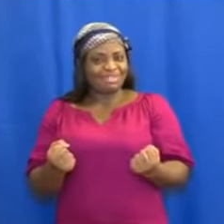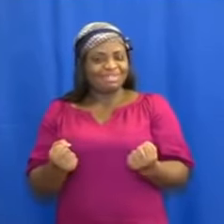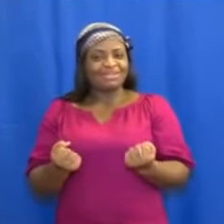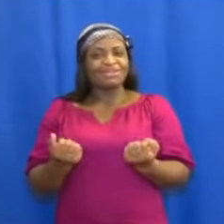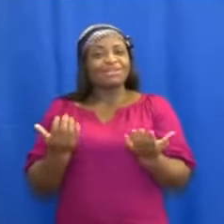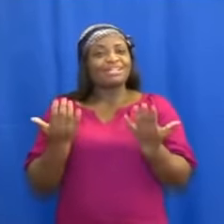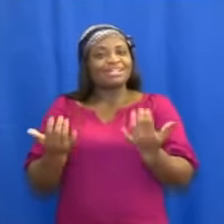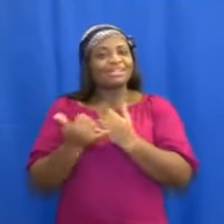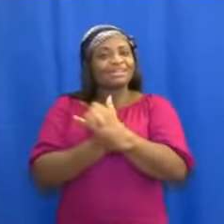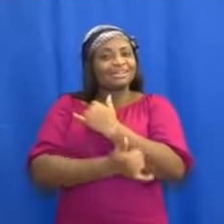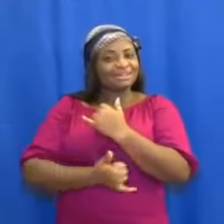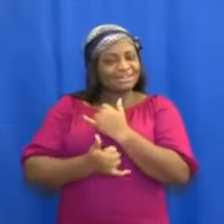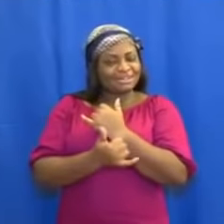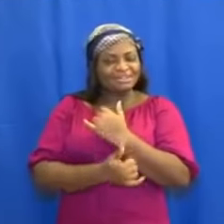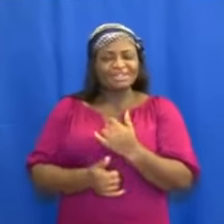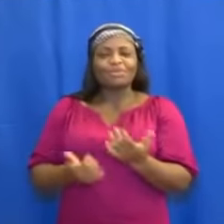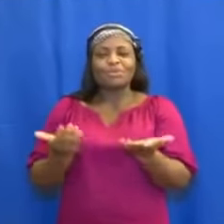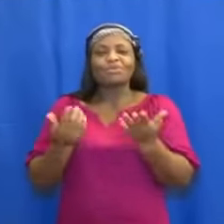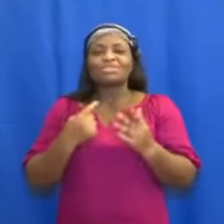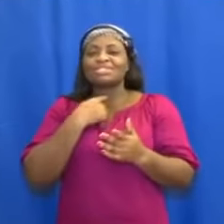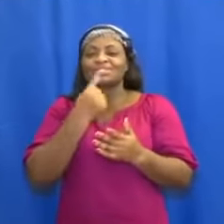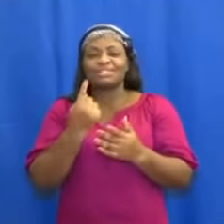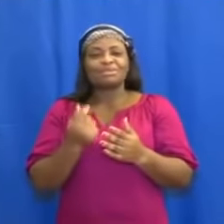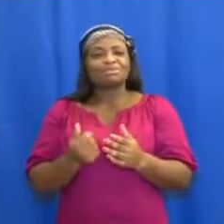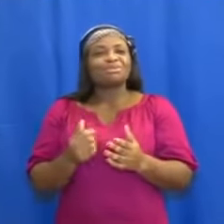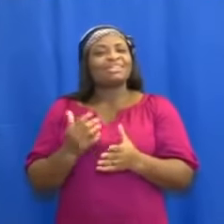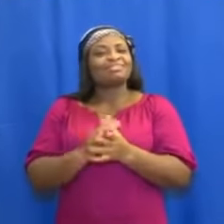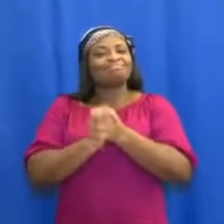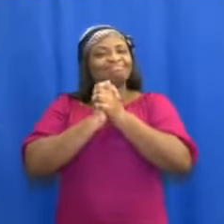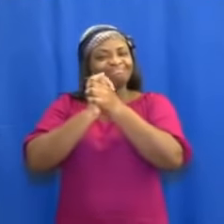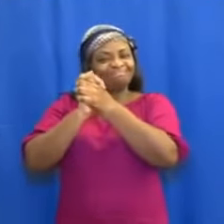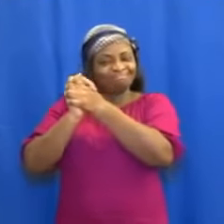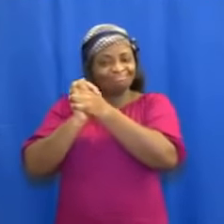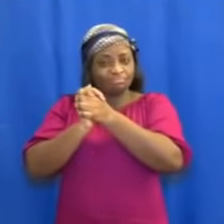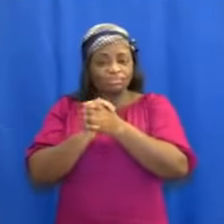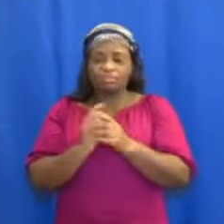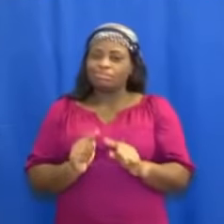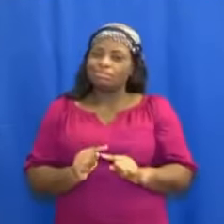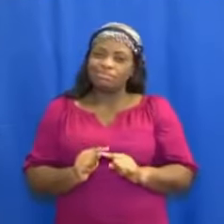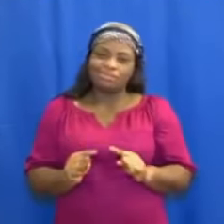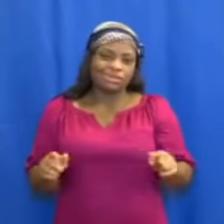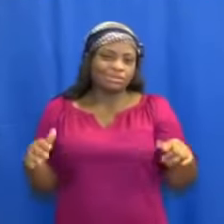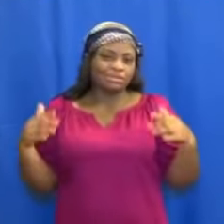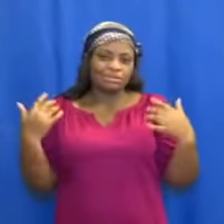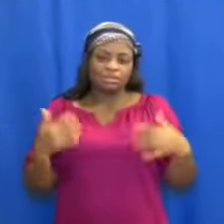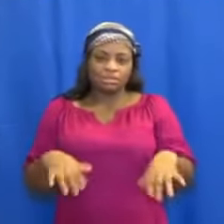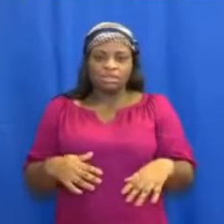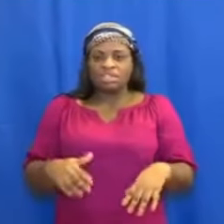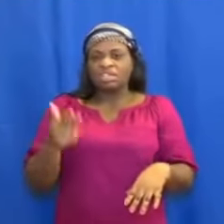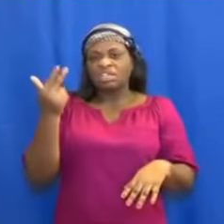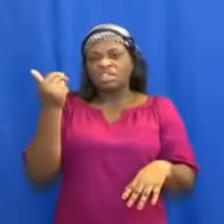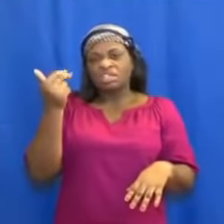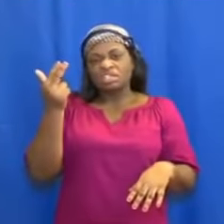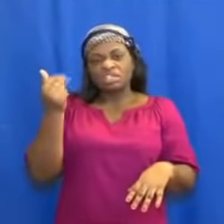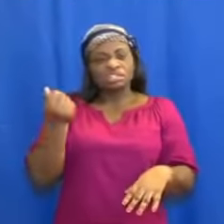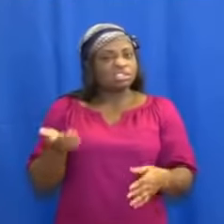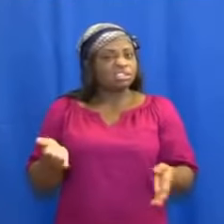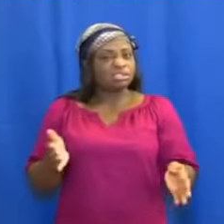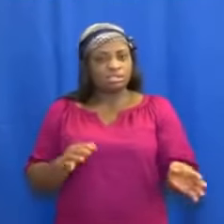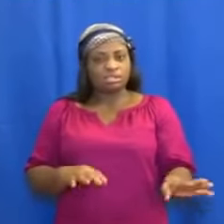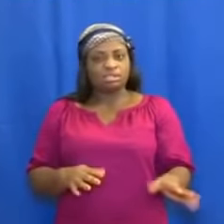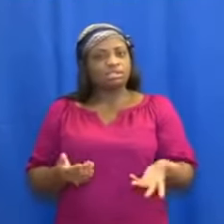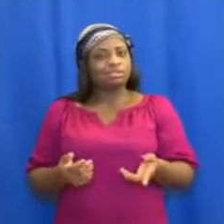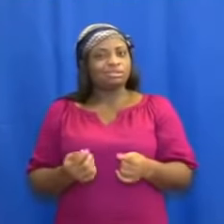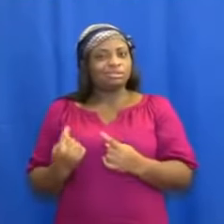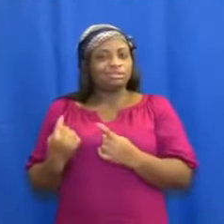extremely grateful. Unfortunately, 13 more deaths from COVID-19